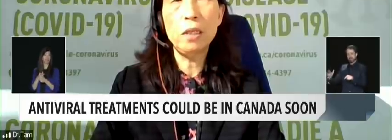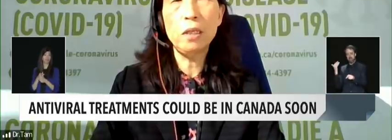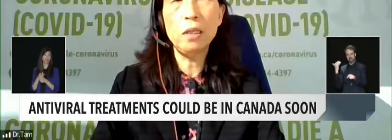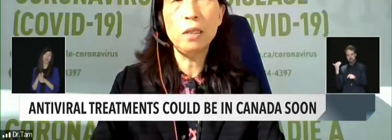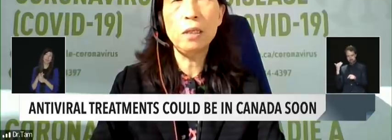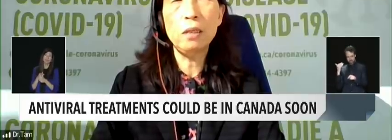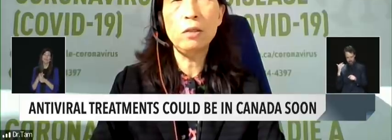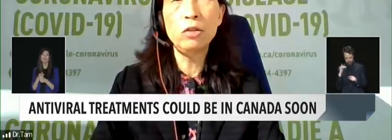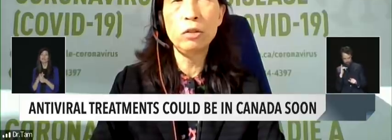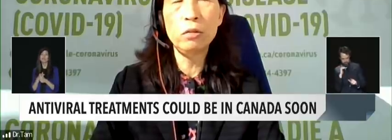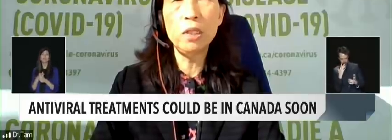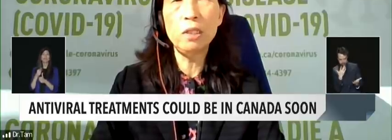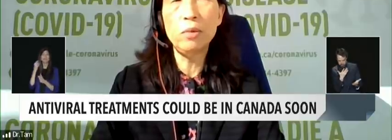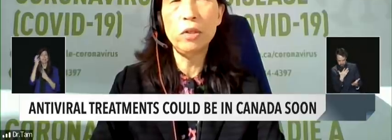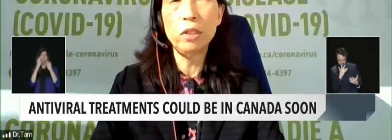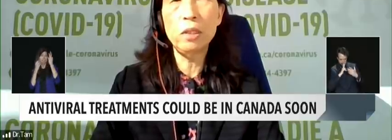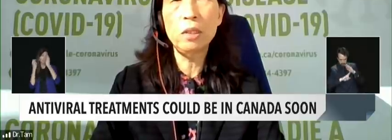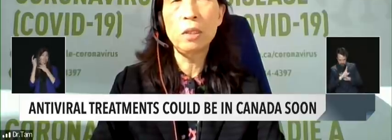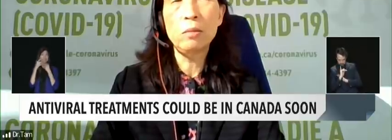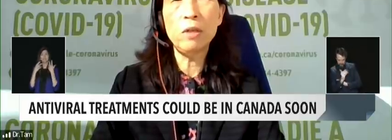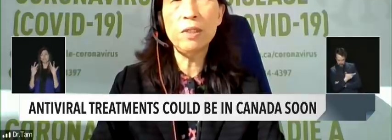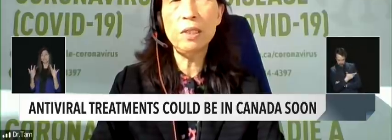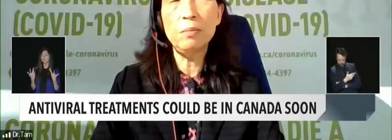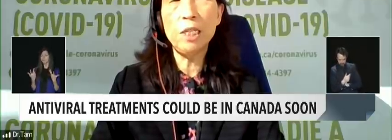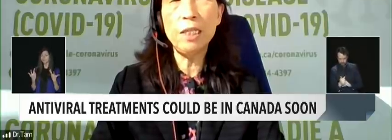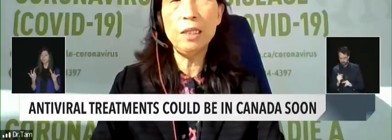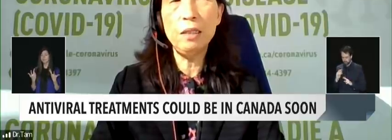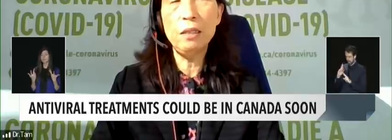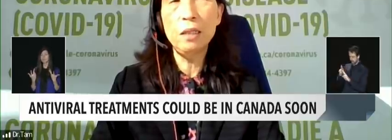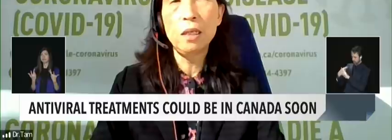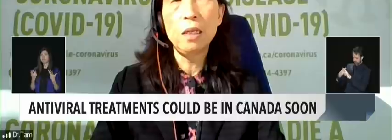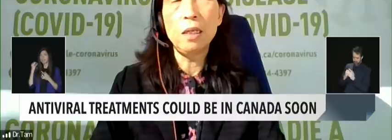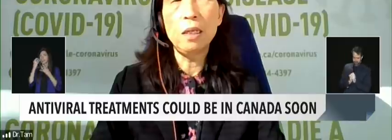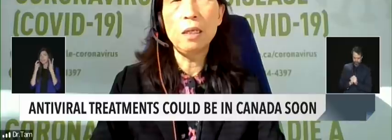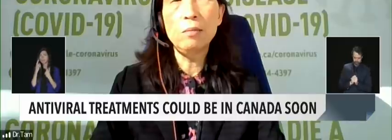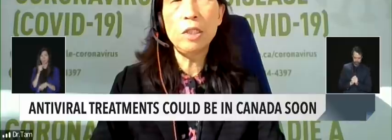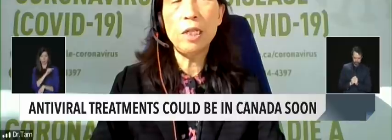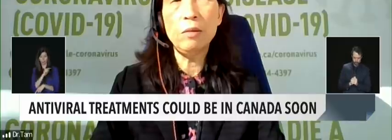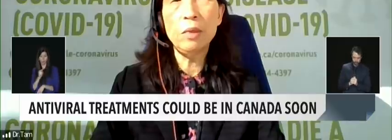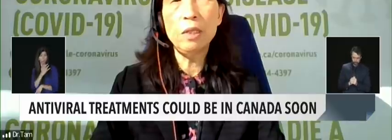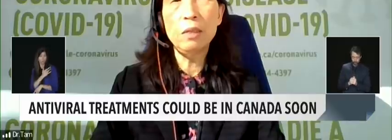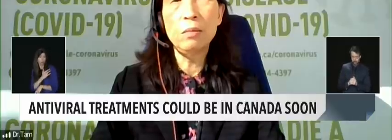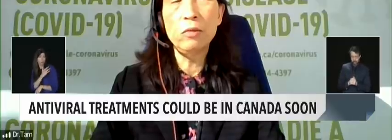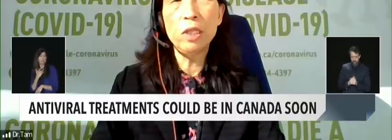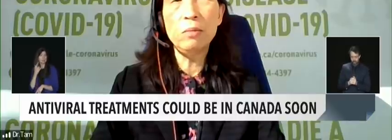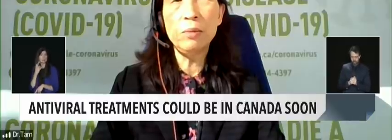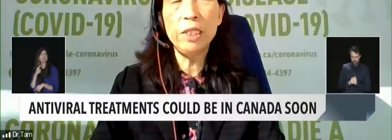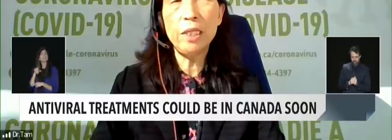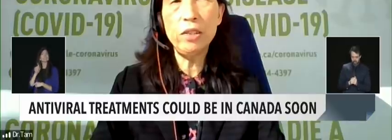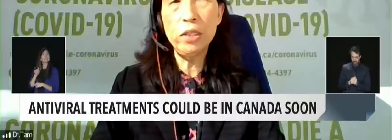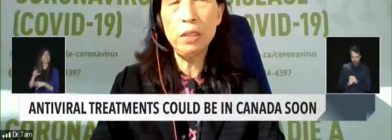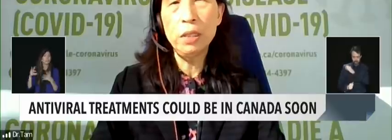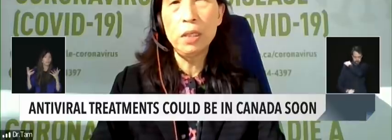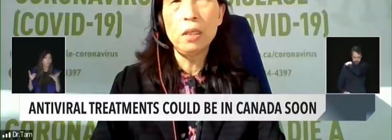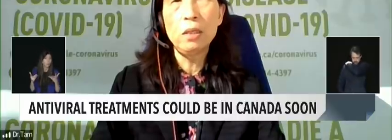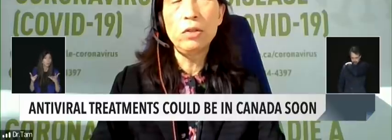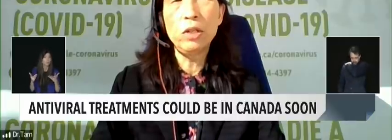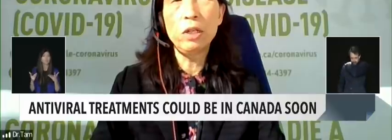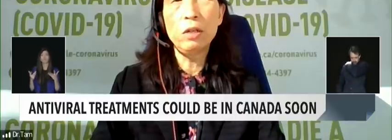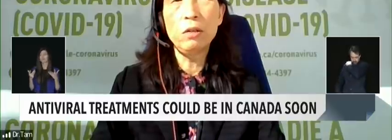tools and supports provinces might need to help them with implementation.